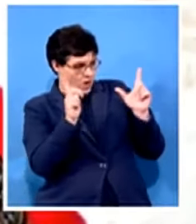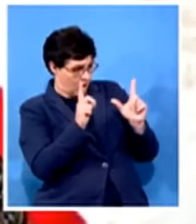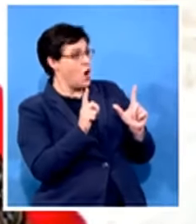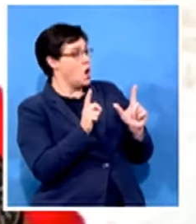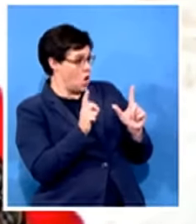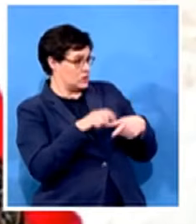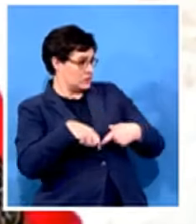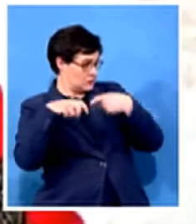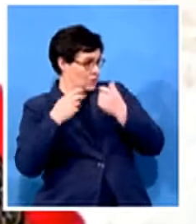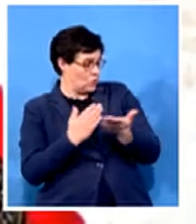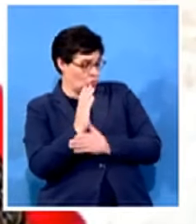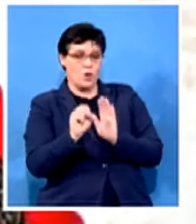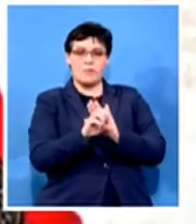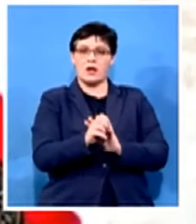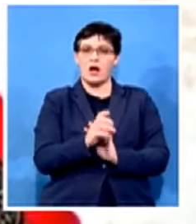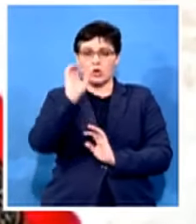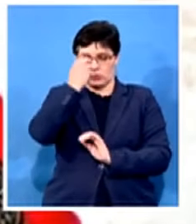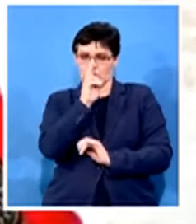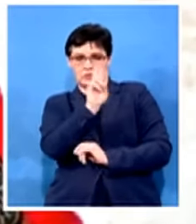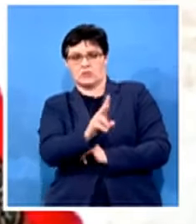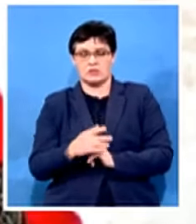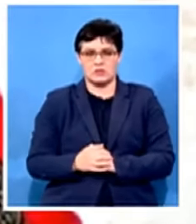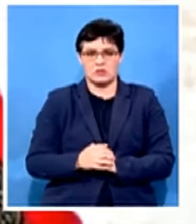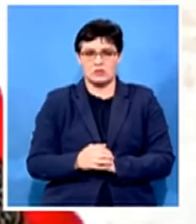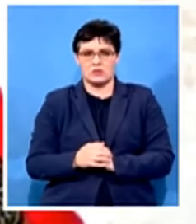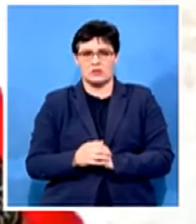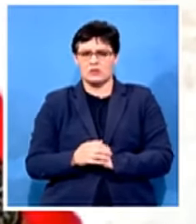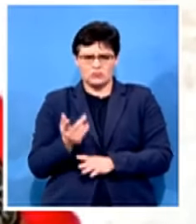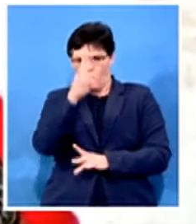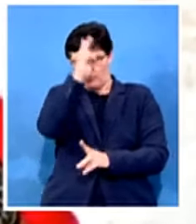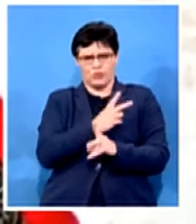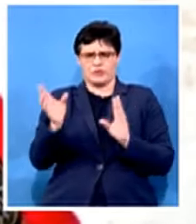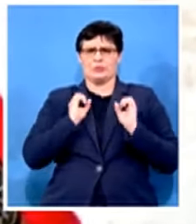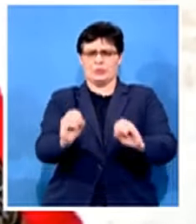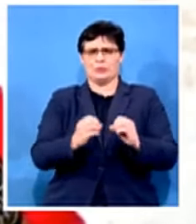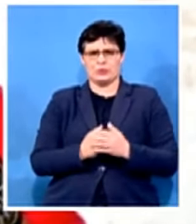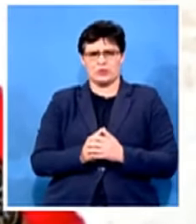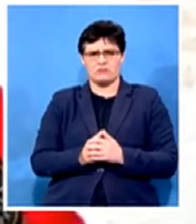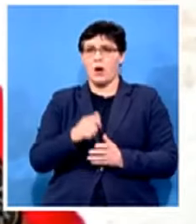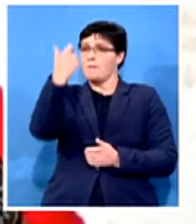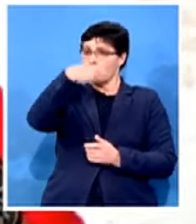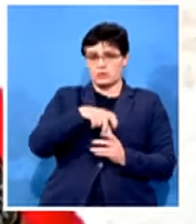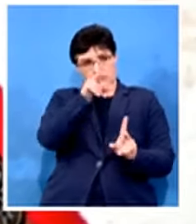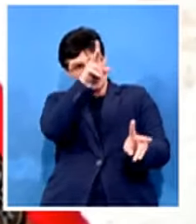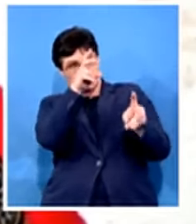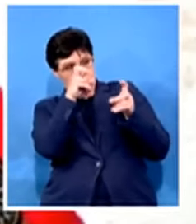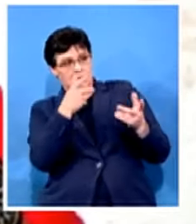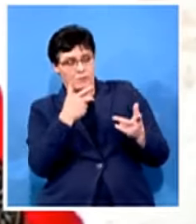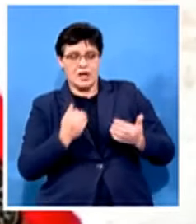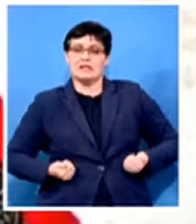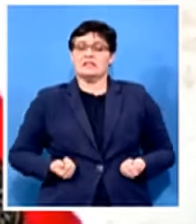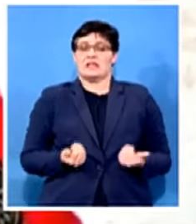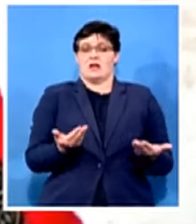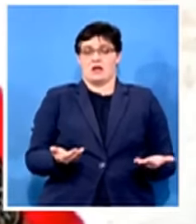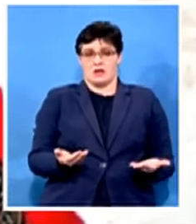that is highly unprofessional for a person who was sacrificed uh to save the